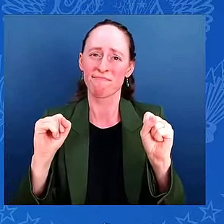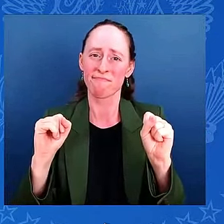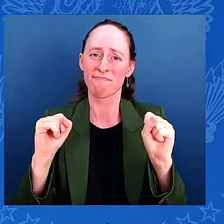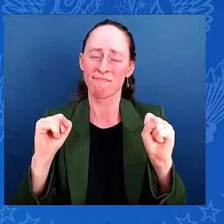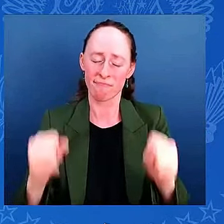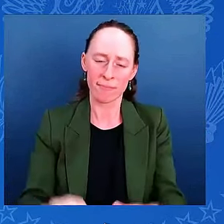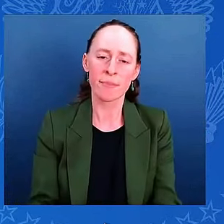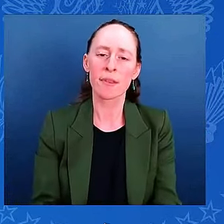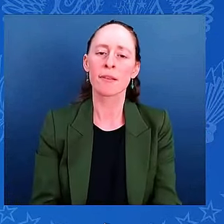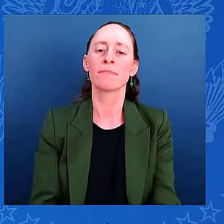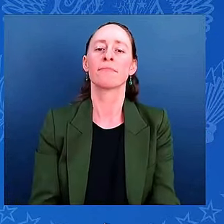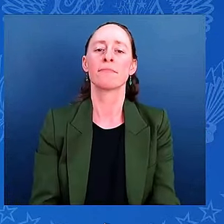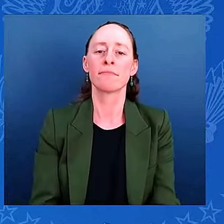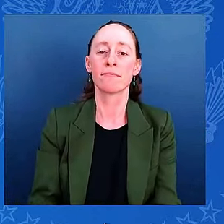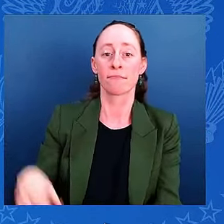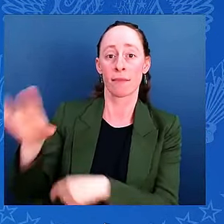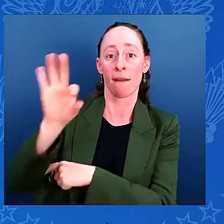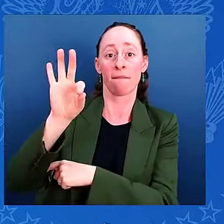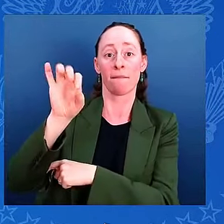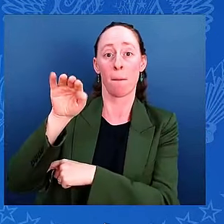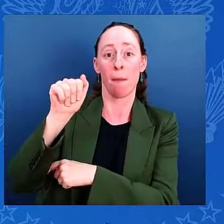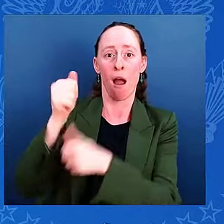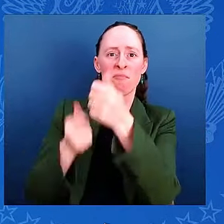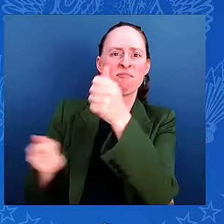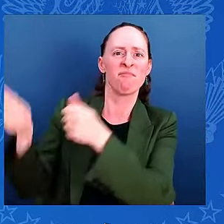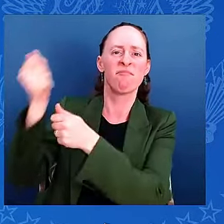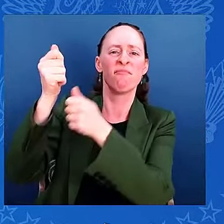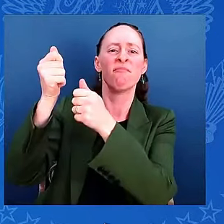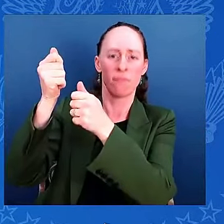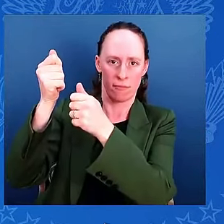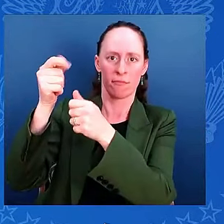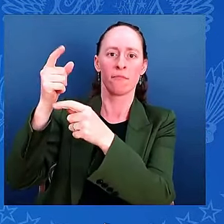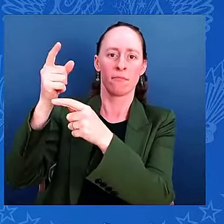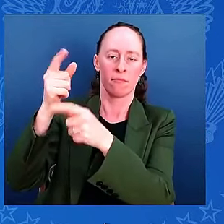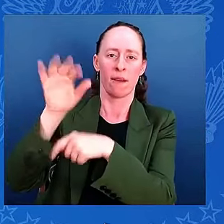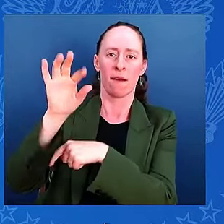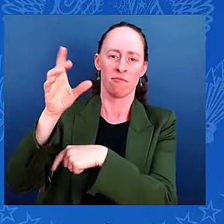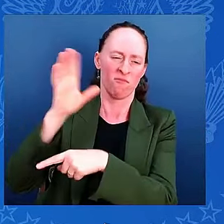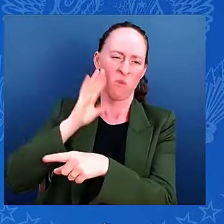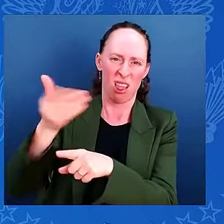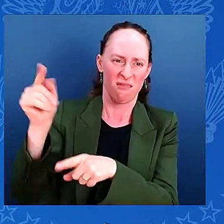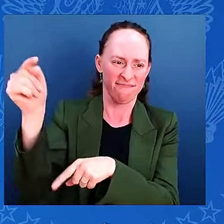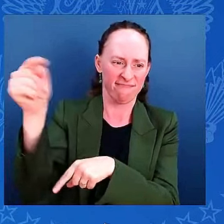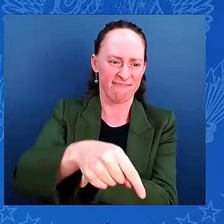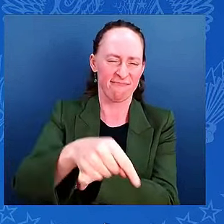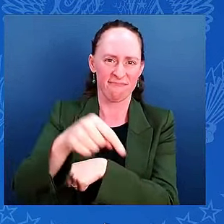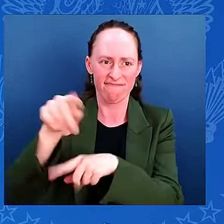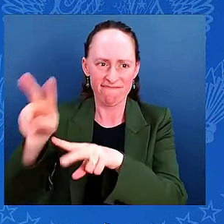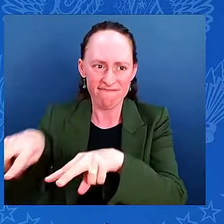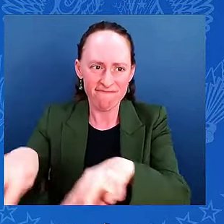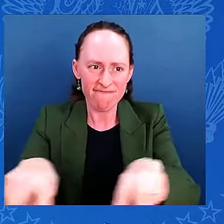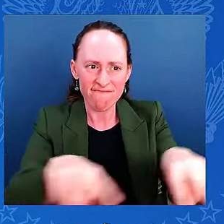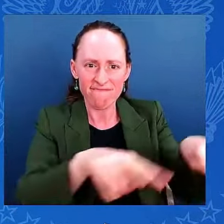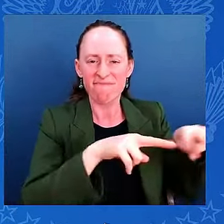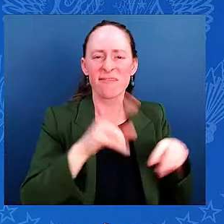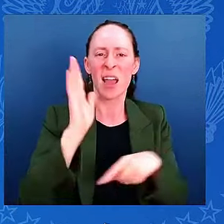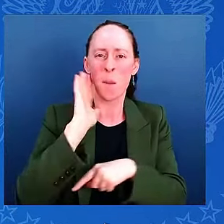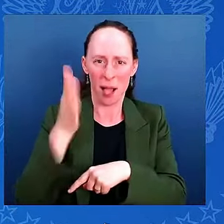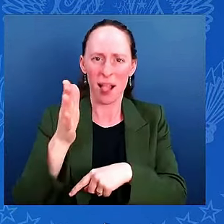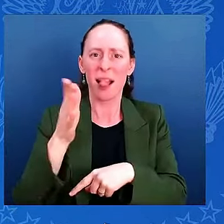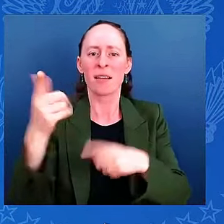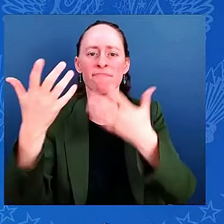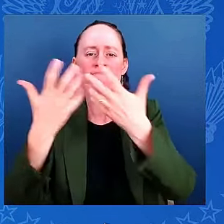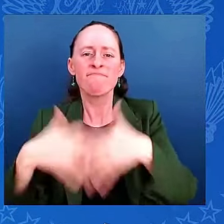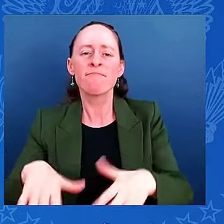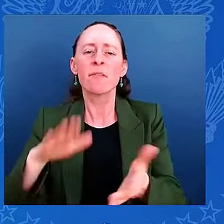on site tonight in Florida and in state's emergency operations center. Both Administrator Criswell